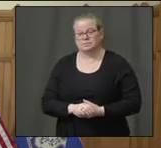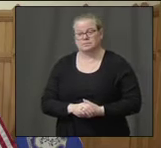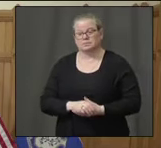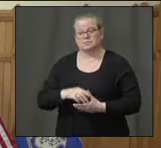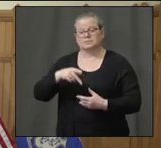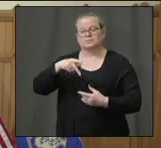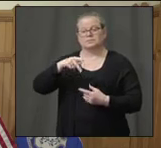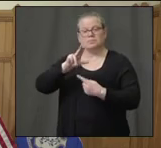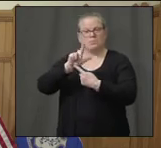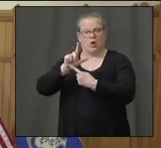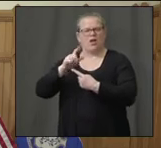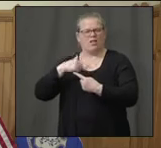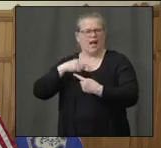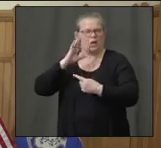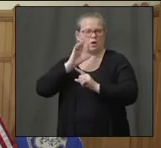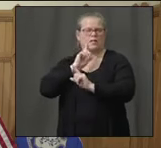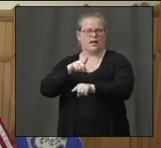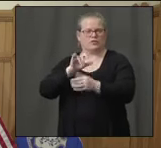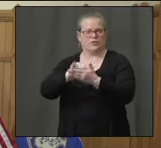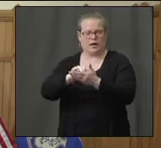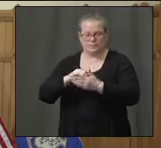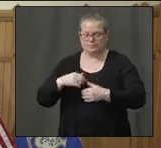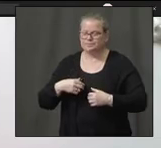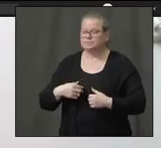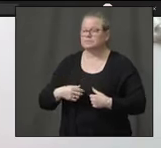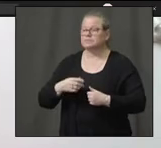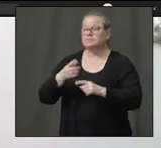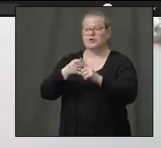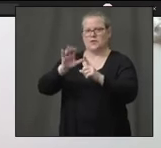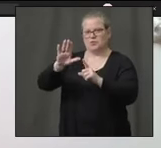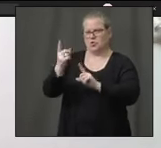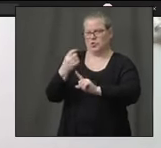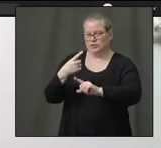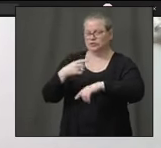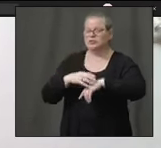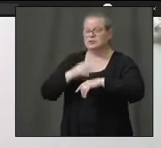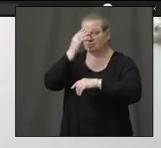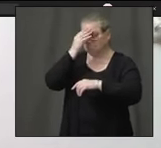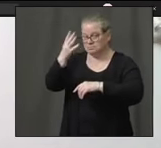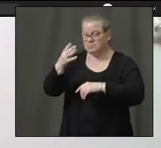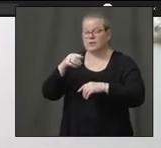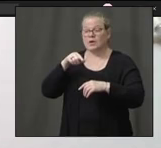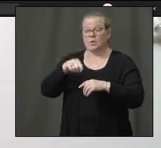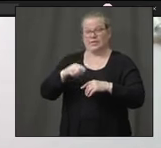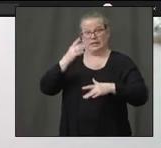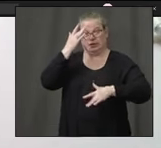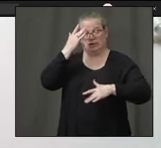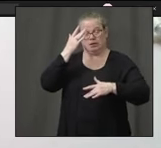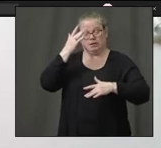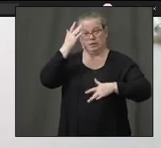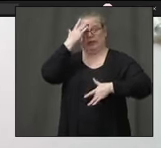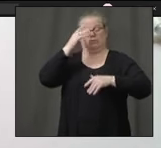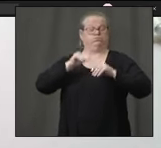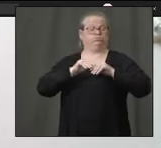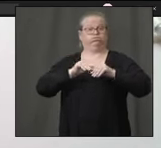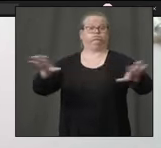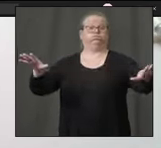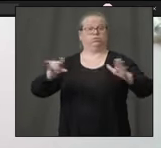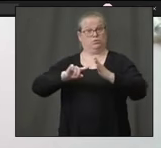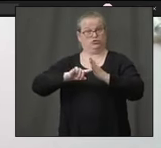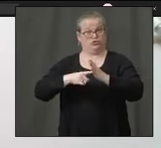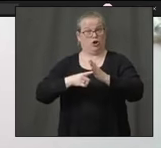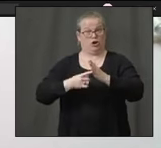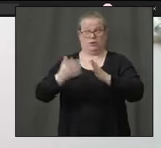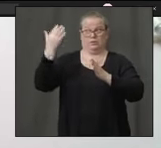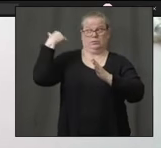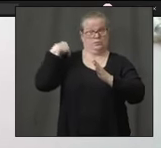So based upon your question, just so you know, at the start of this crisis, Office of Policy and Management under the